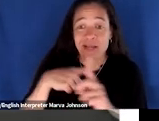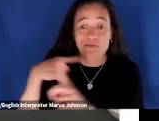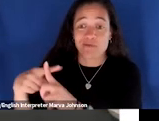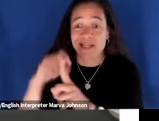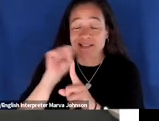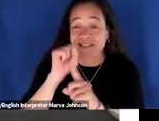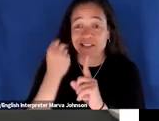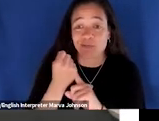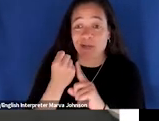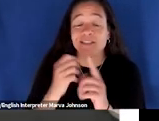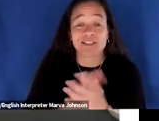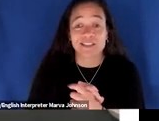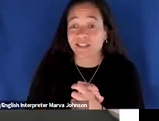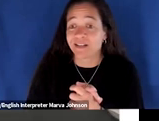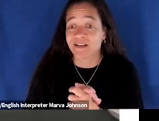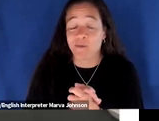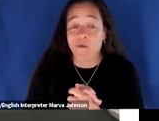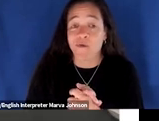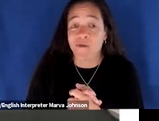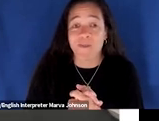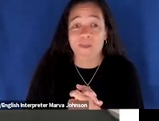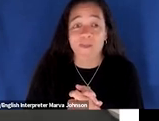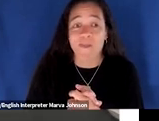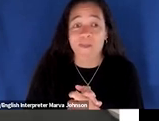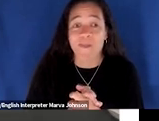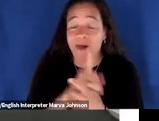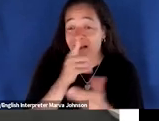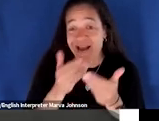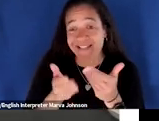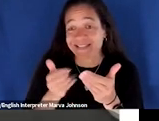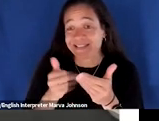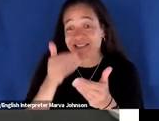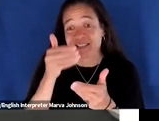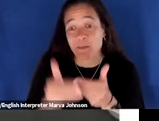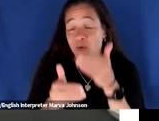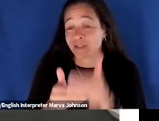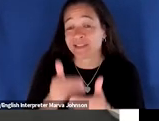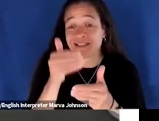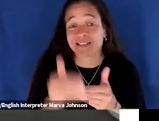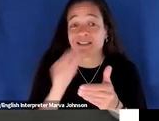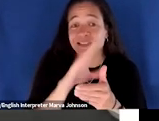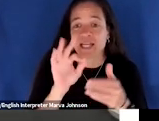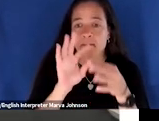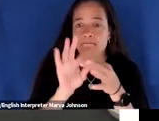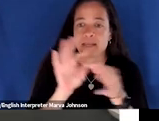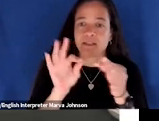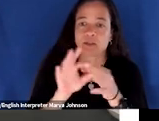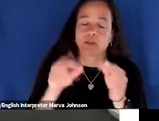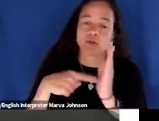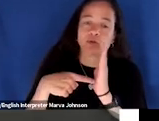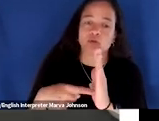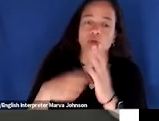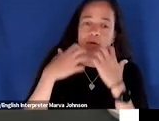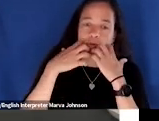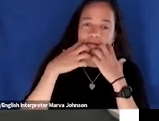and this is a very very easy process and an easy message to show the value to your